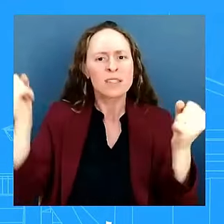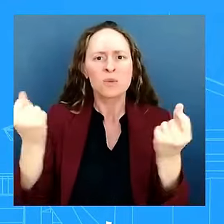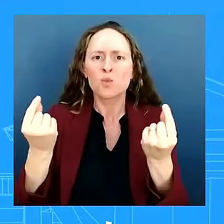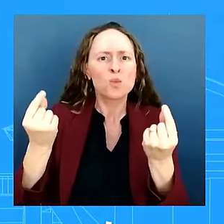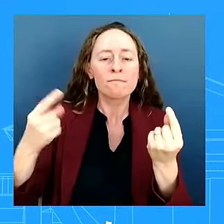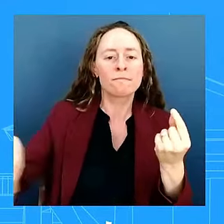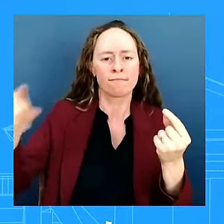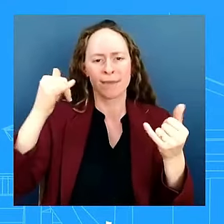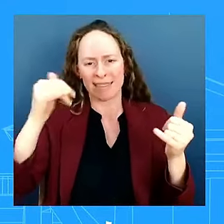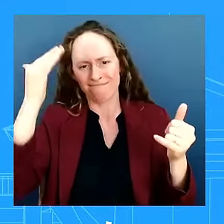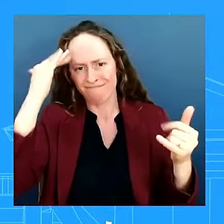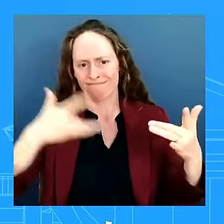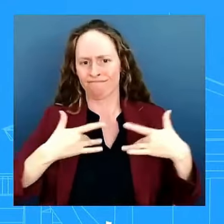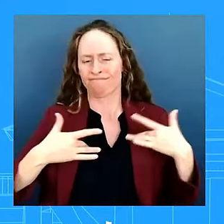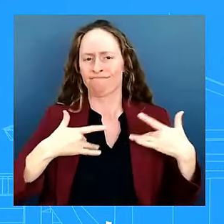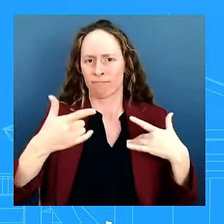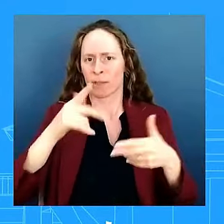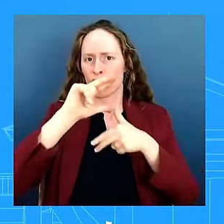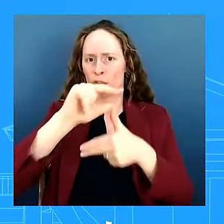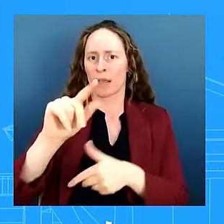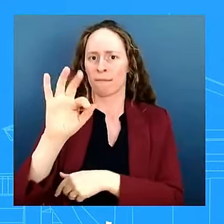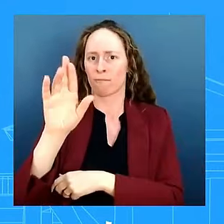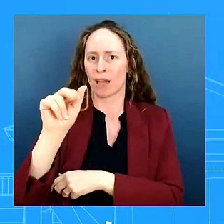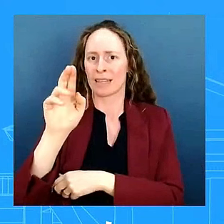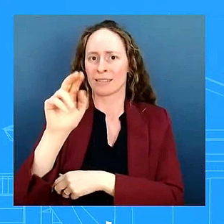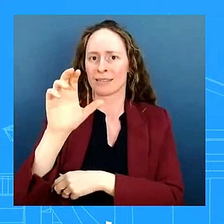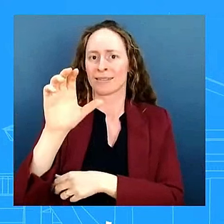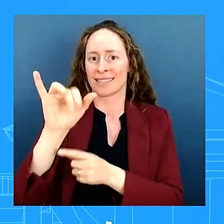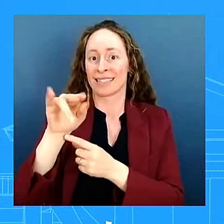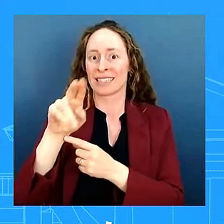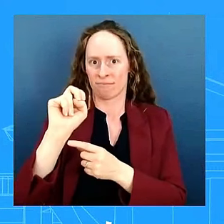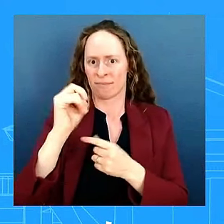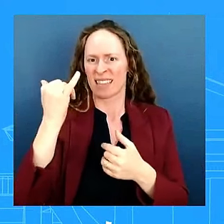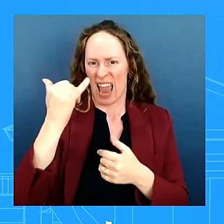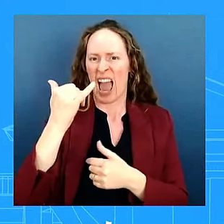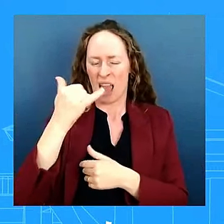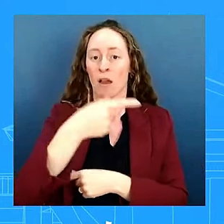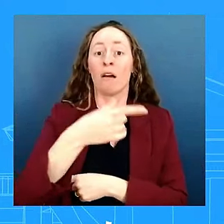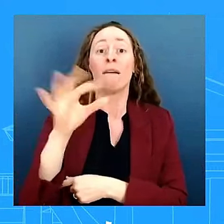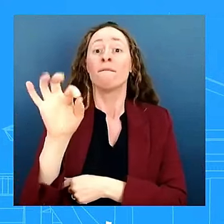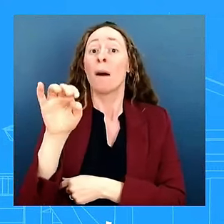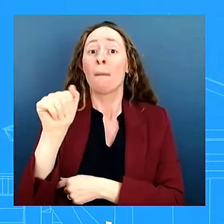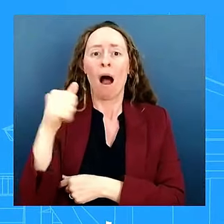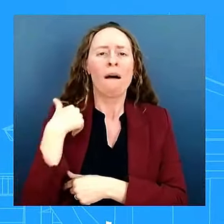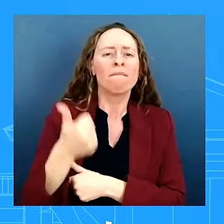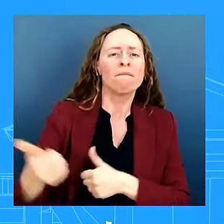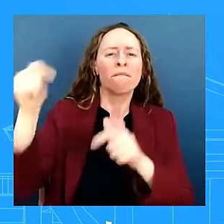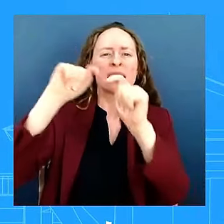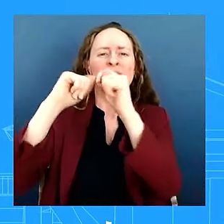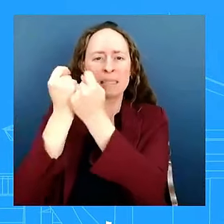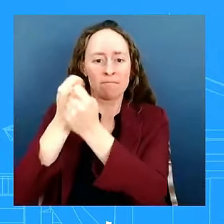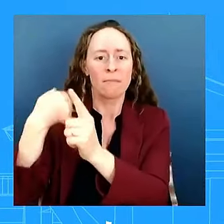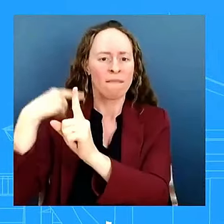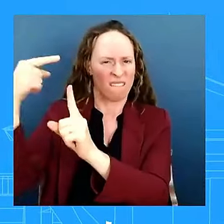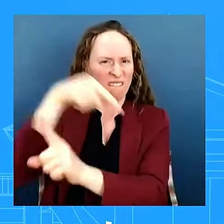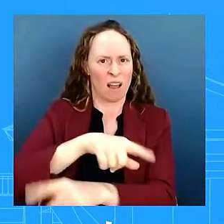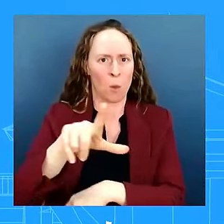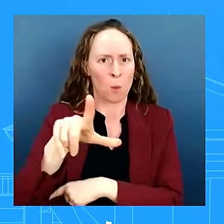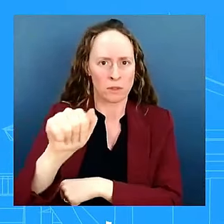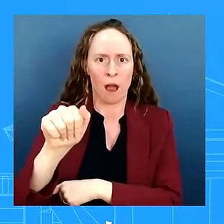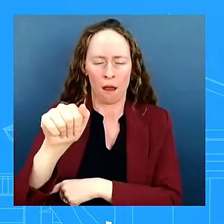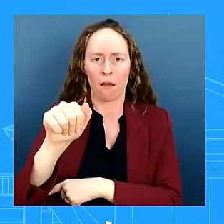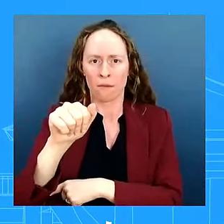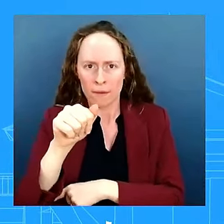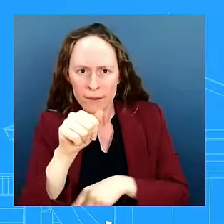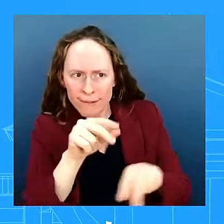united states fema administrator criswell is currently in louisiana she will meet with state and local officials